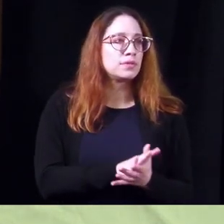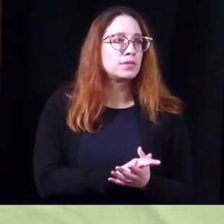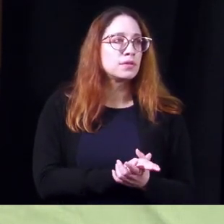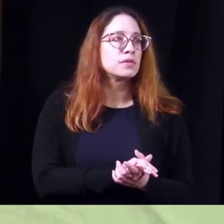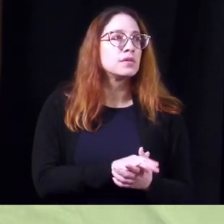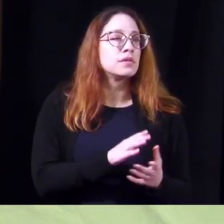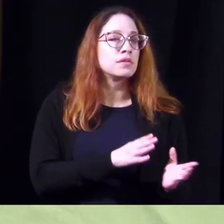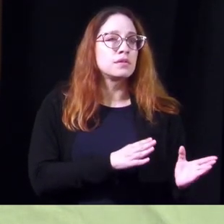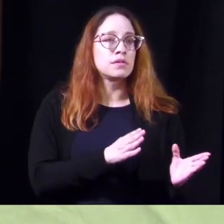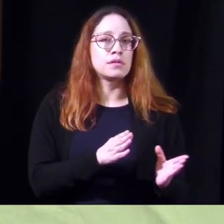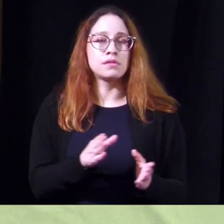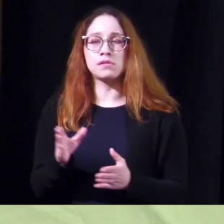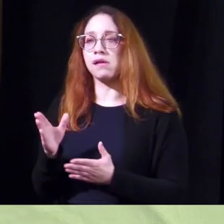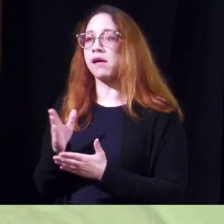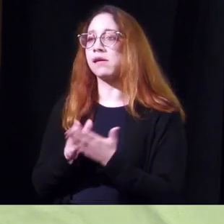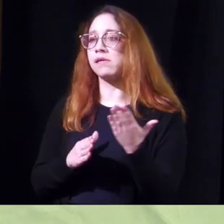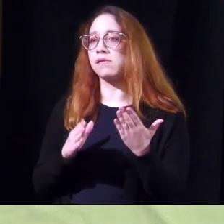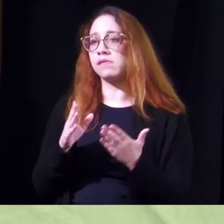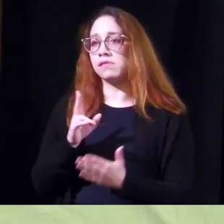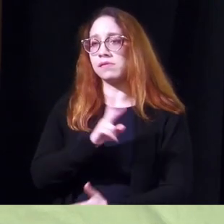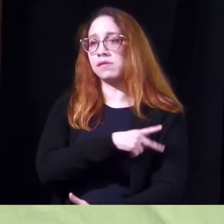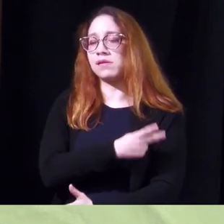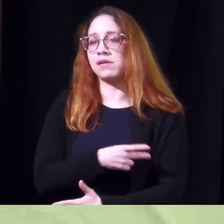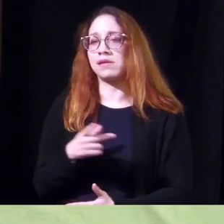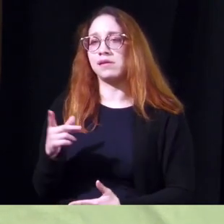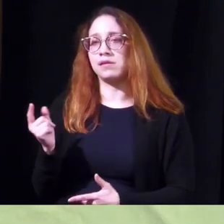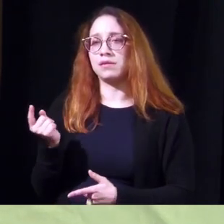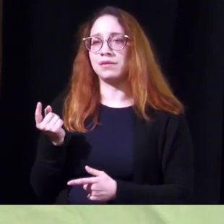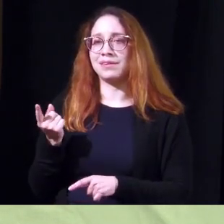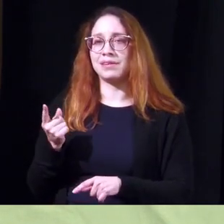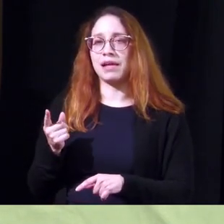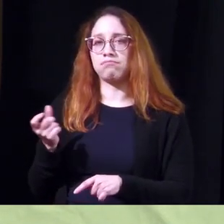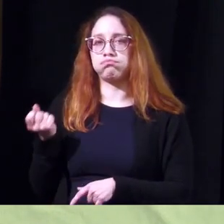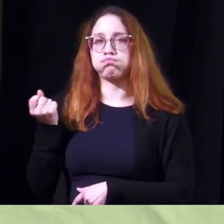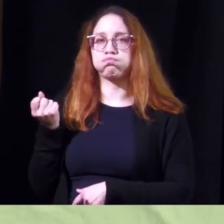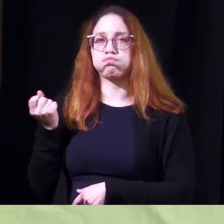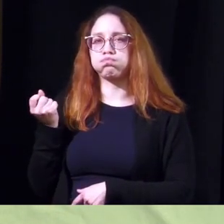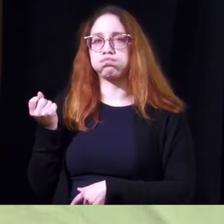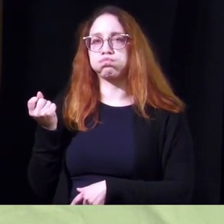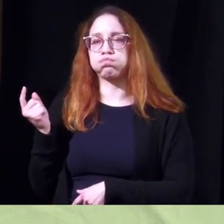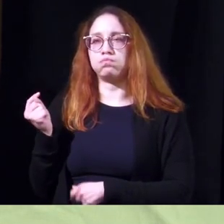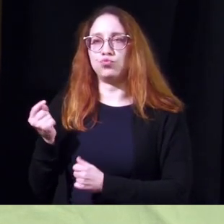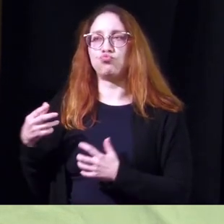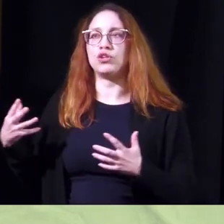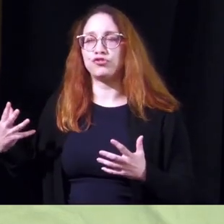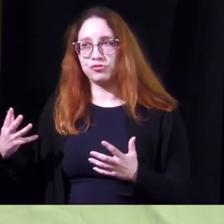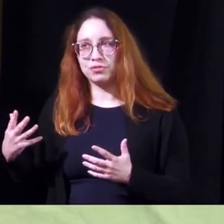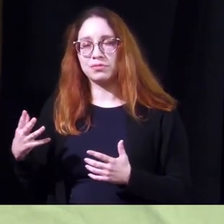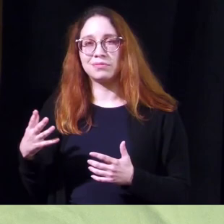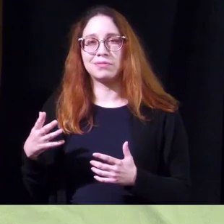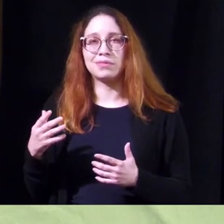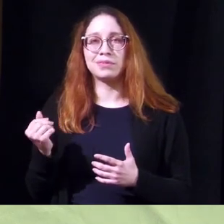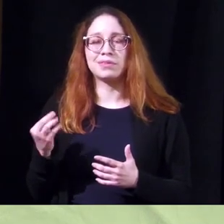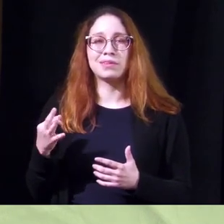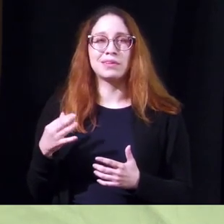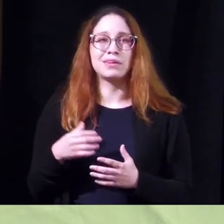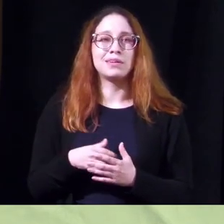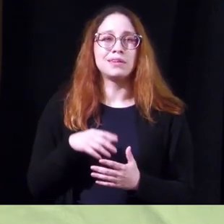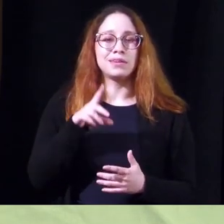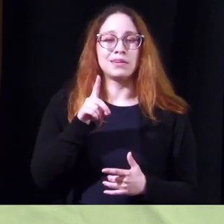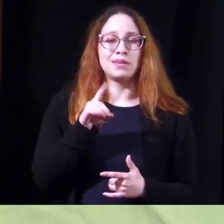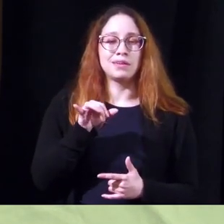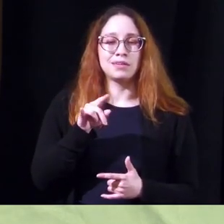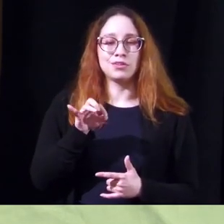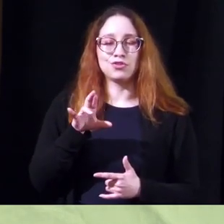it also works on some patients that have urinary retention and it might work in those patients that have dyssynergia